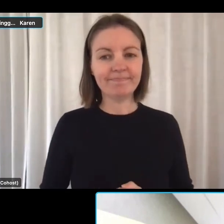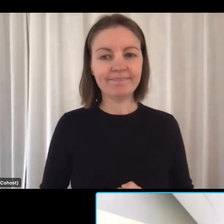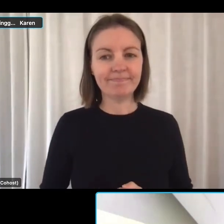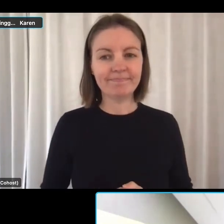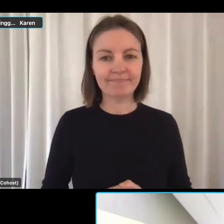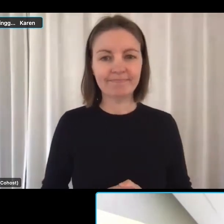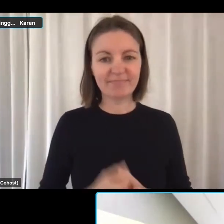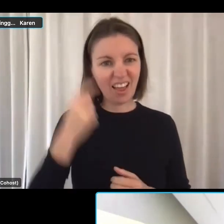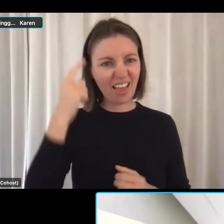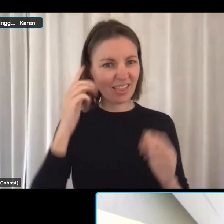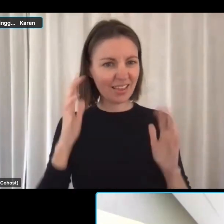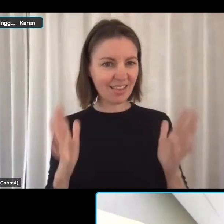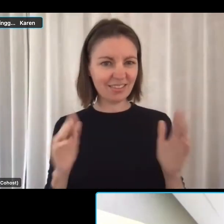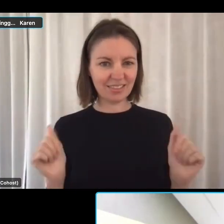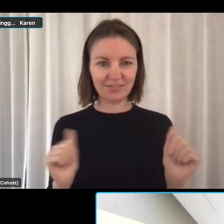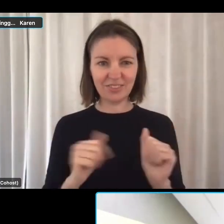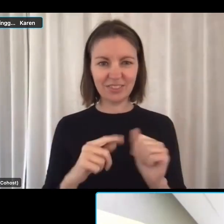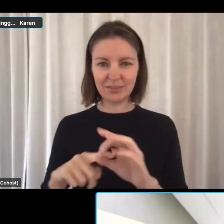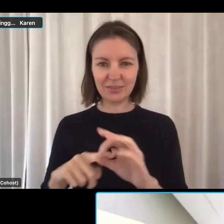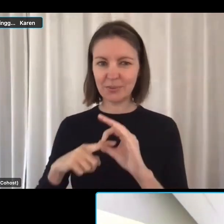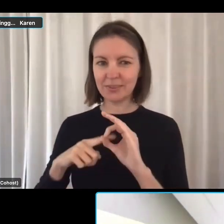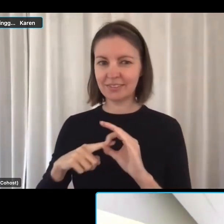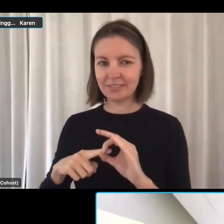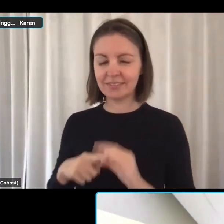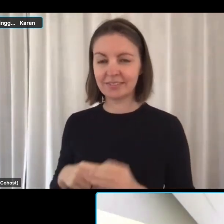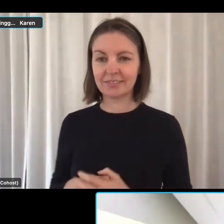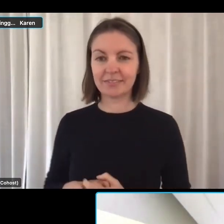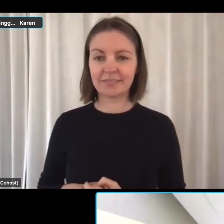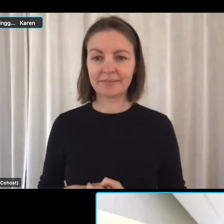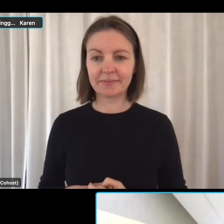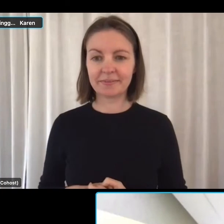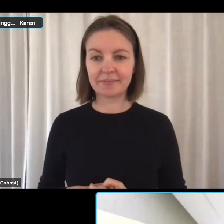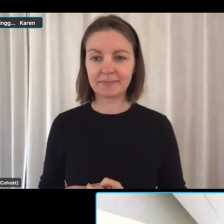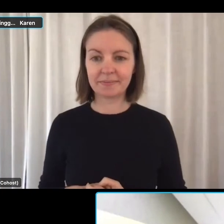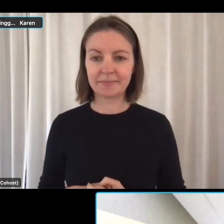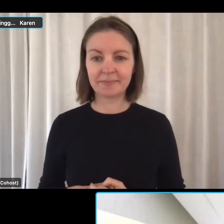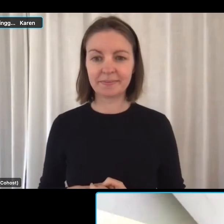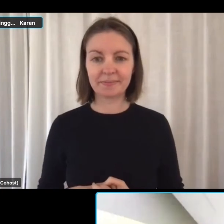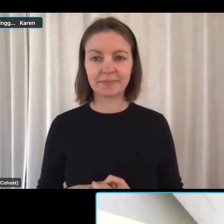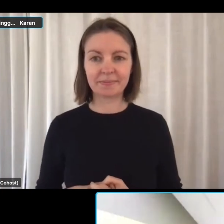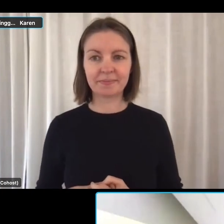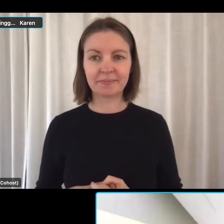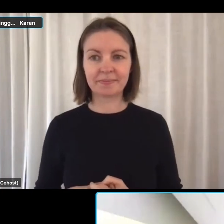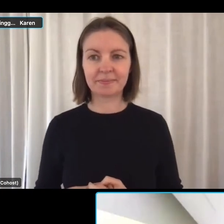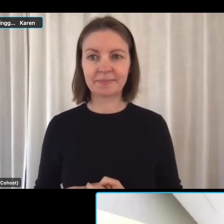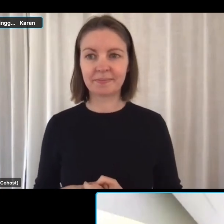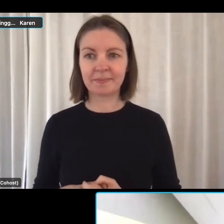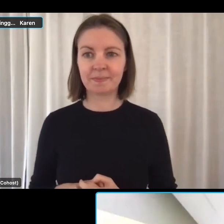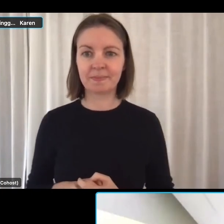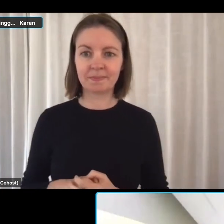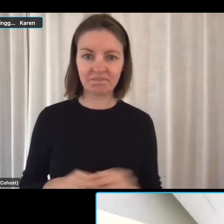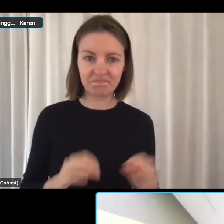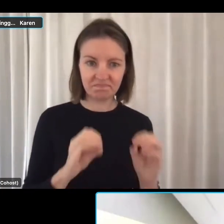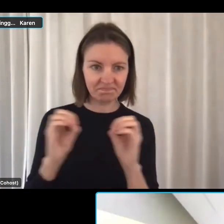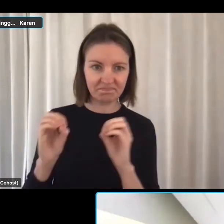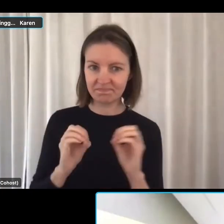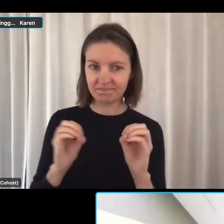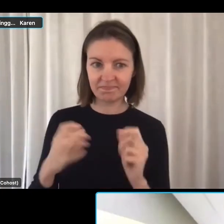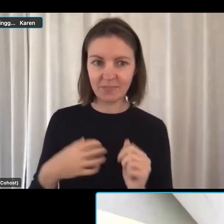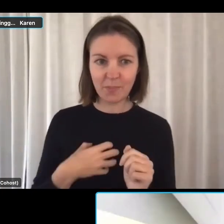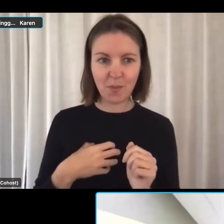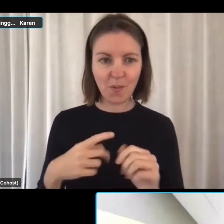that's nearly all the questions we have now, Karen. I'd like to, I can't see any more online.